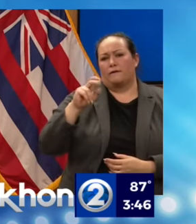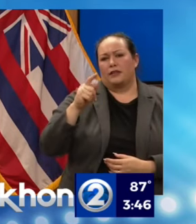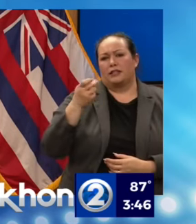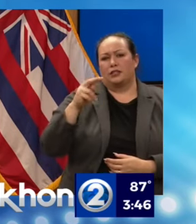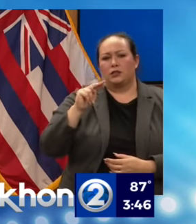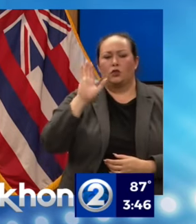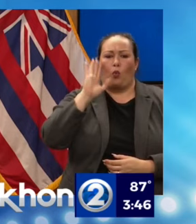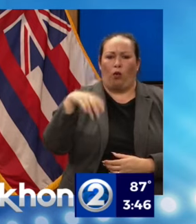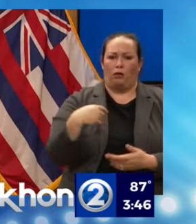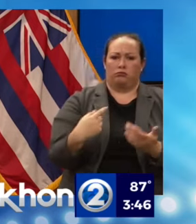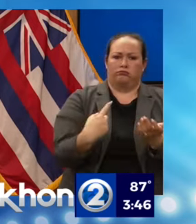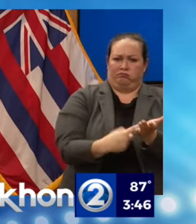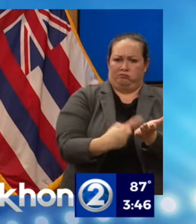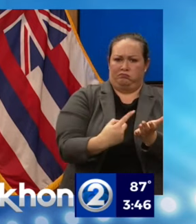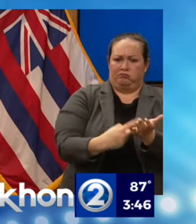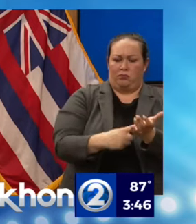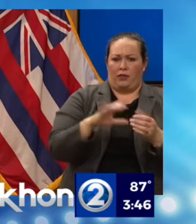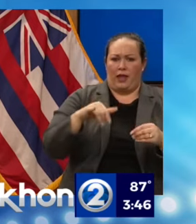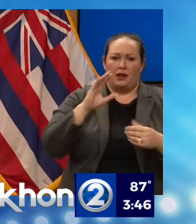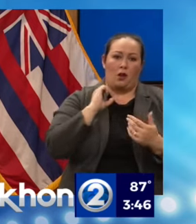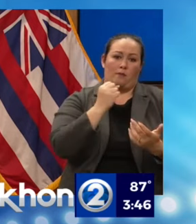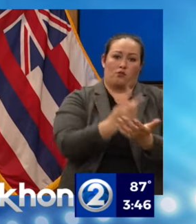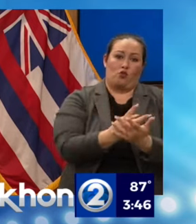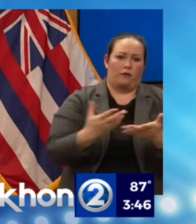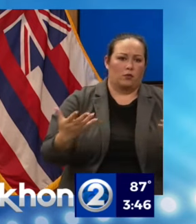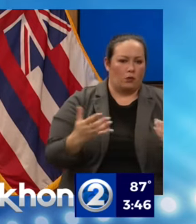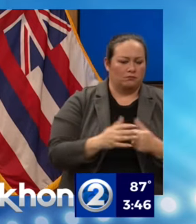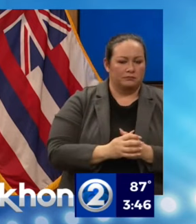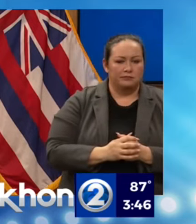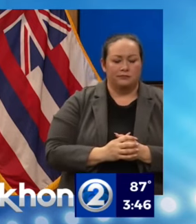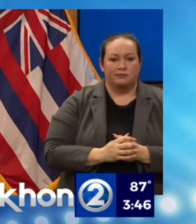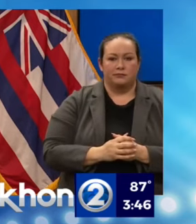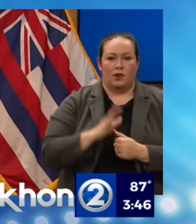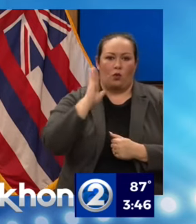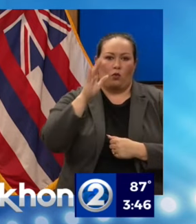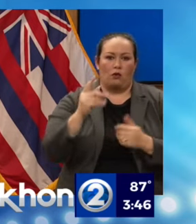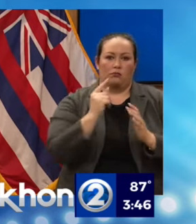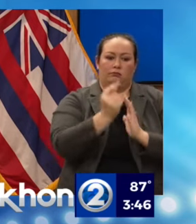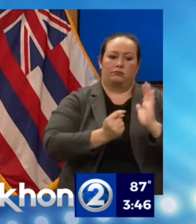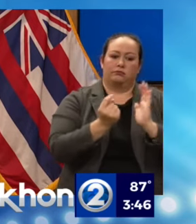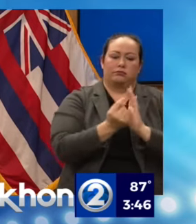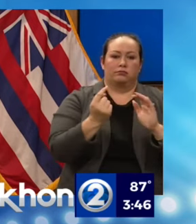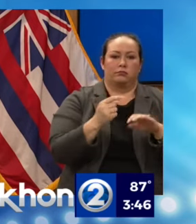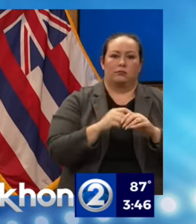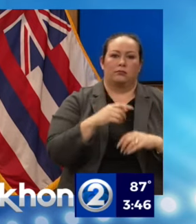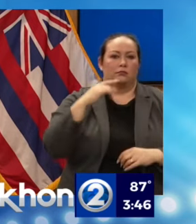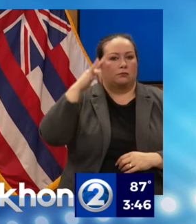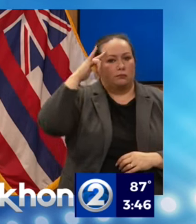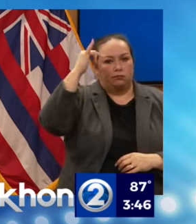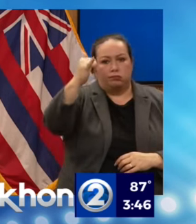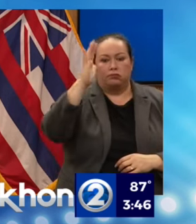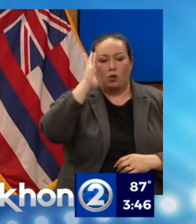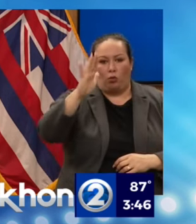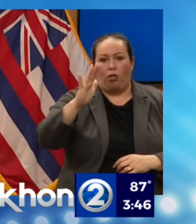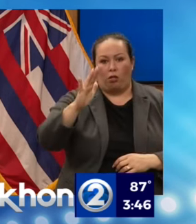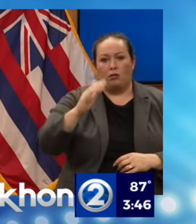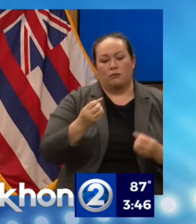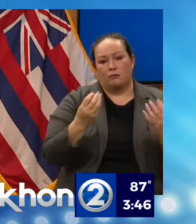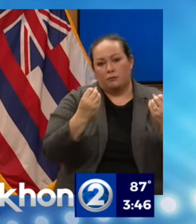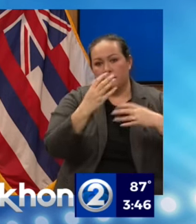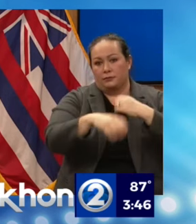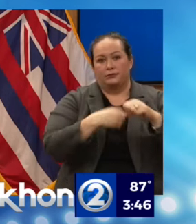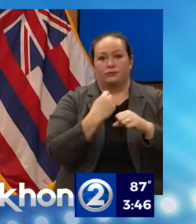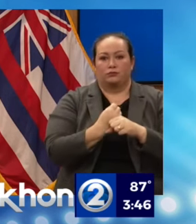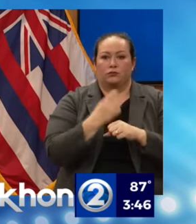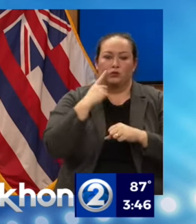approved, but it's going to take a long time. As the mayor and both the governor alluded to, there's so much destruction. It's going to take time to